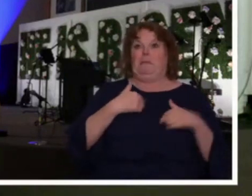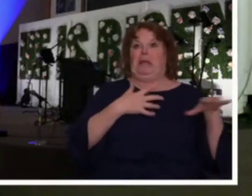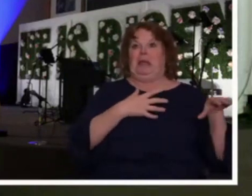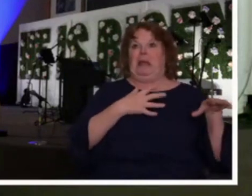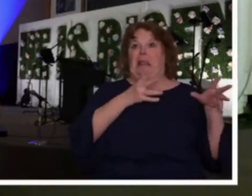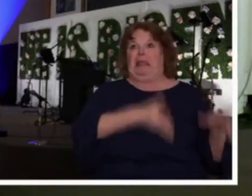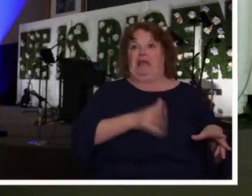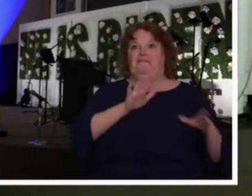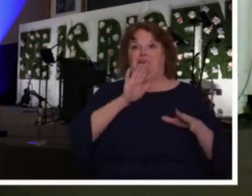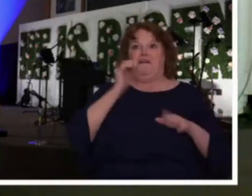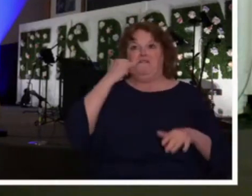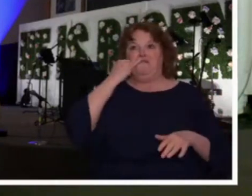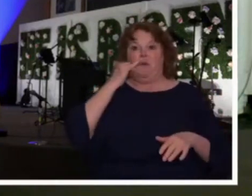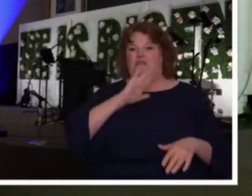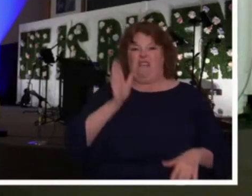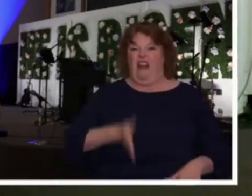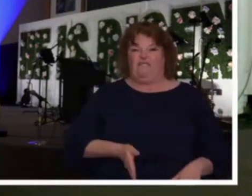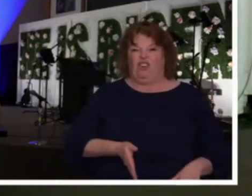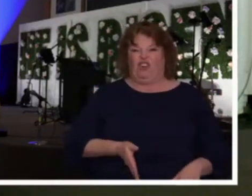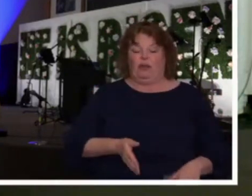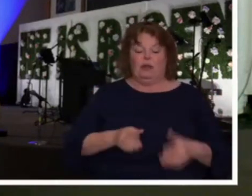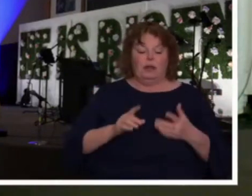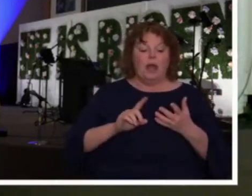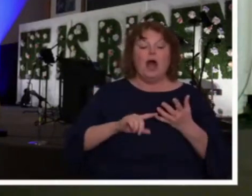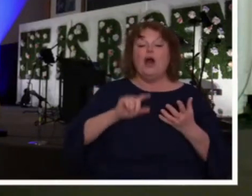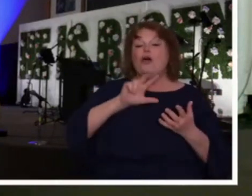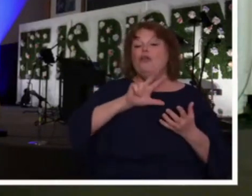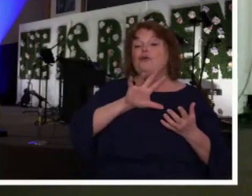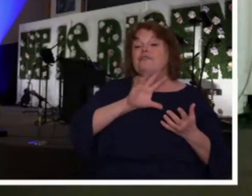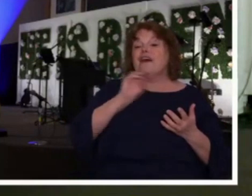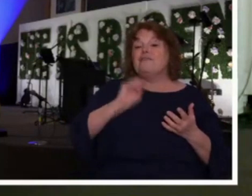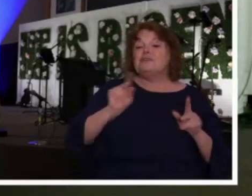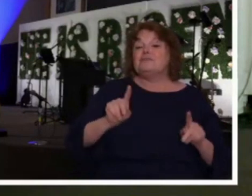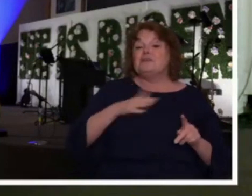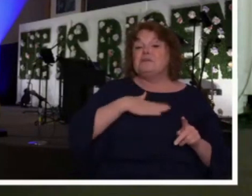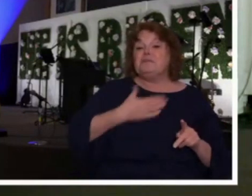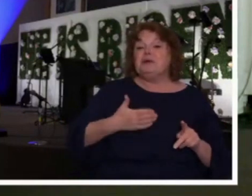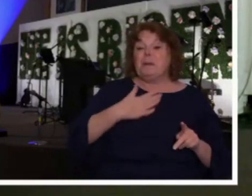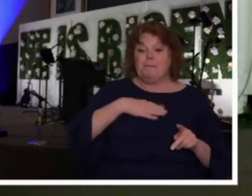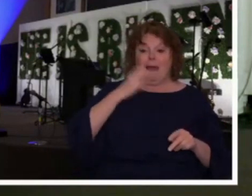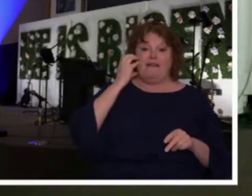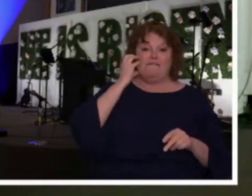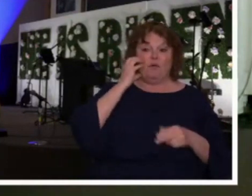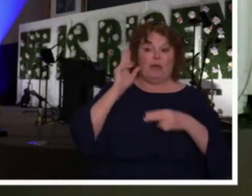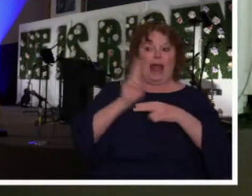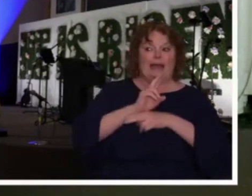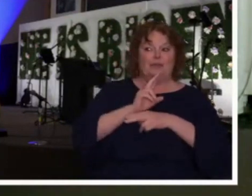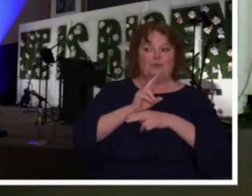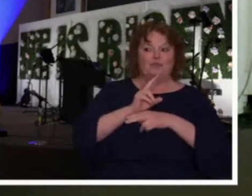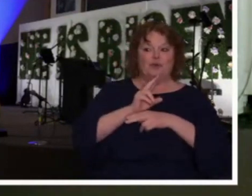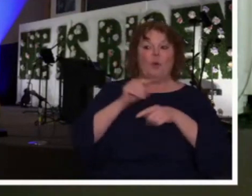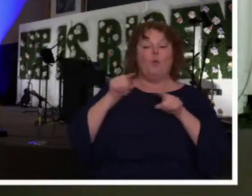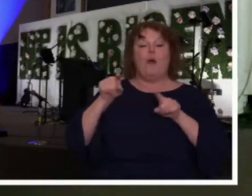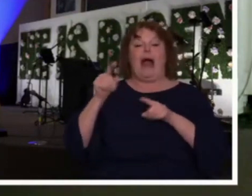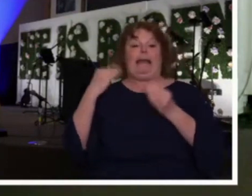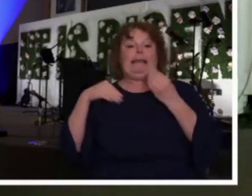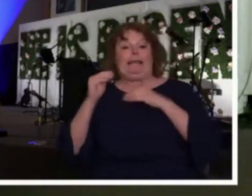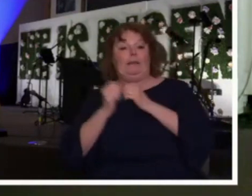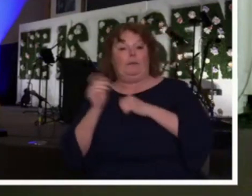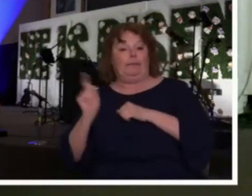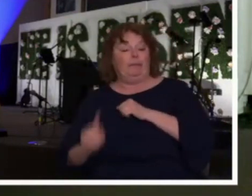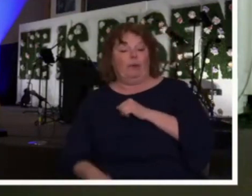their phone behind. Thirty-five percent of people admit that they use their phones during a meal with other people.